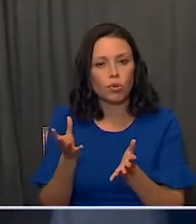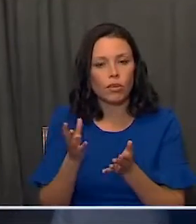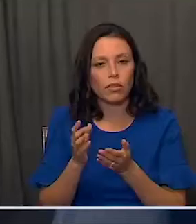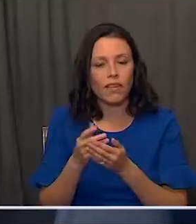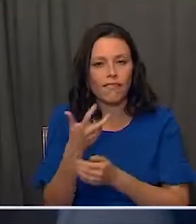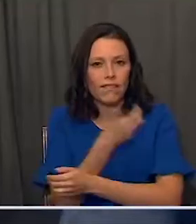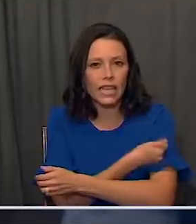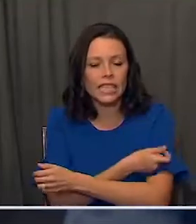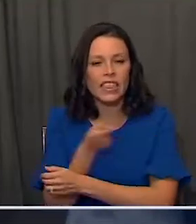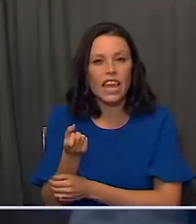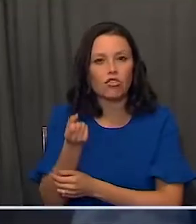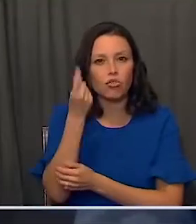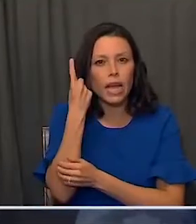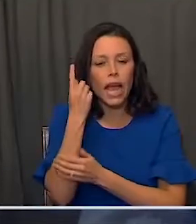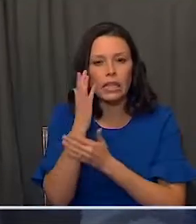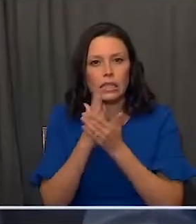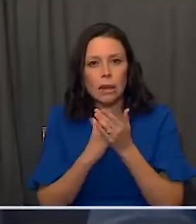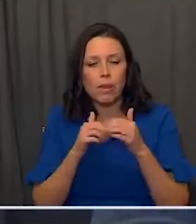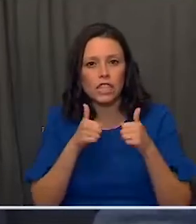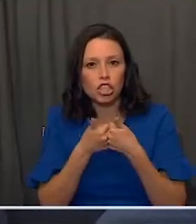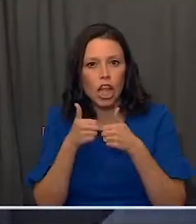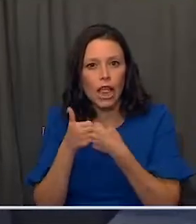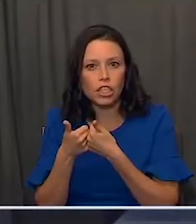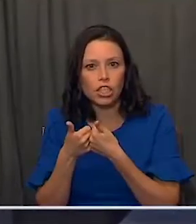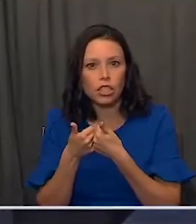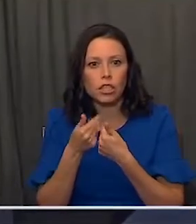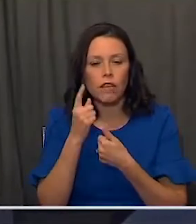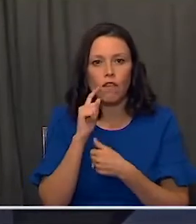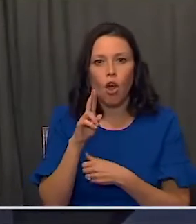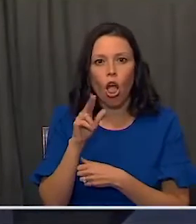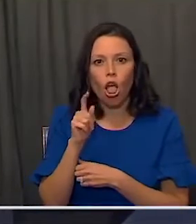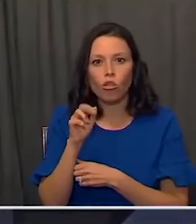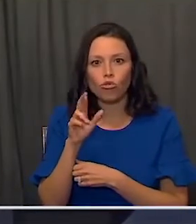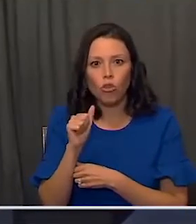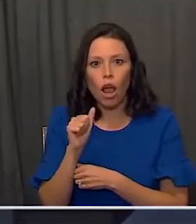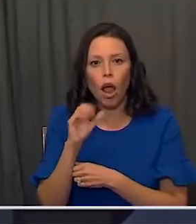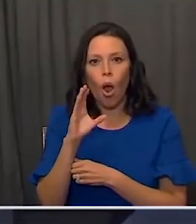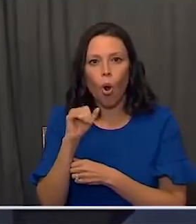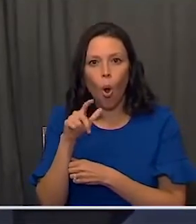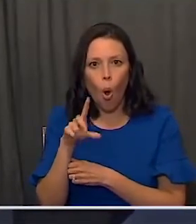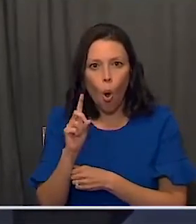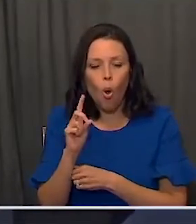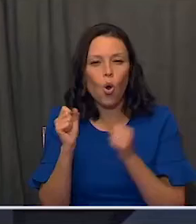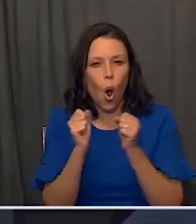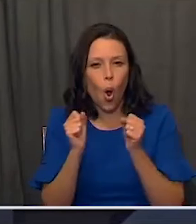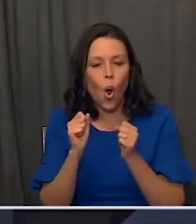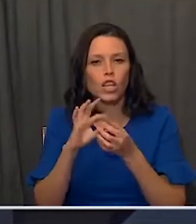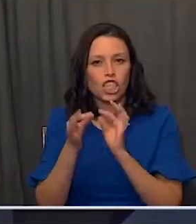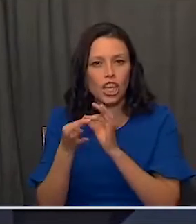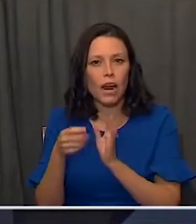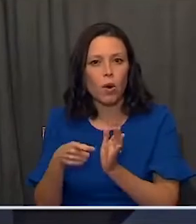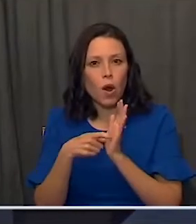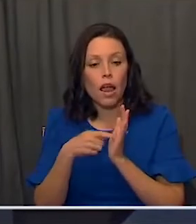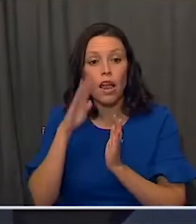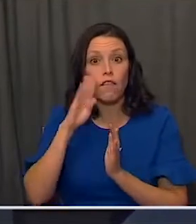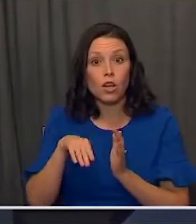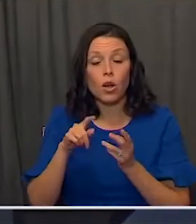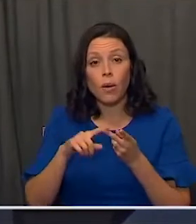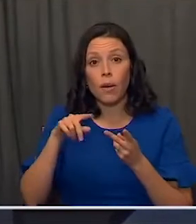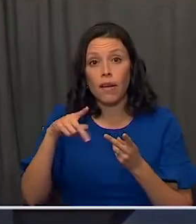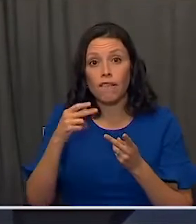understands the nuances of ultra cold chain requirements. We knew if we brought Pfizer,